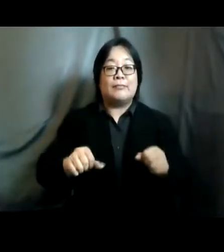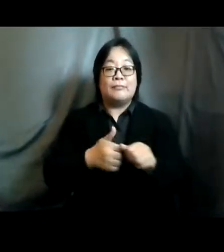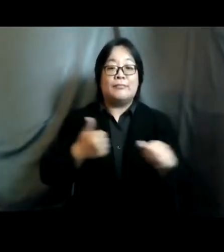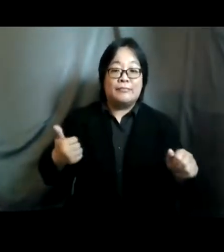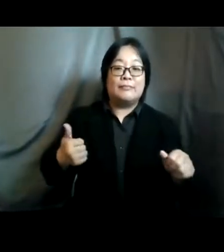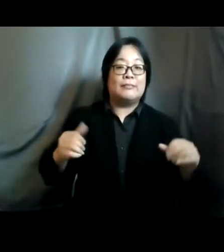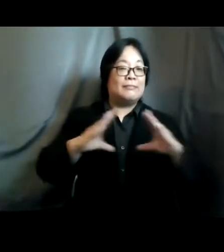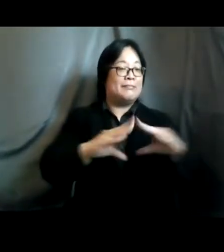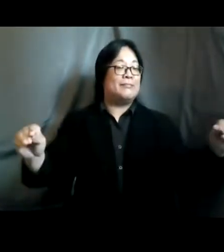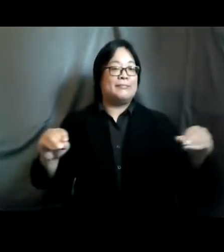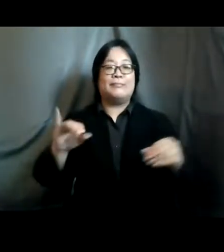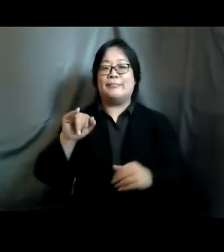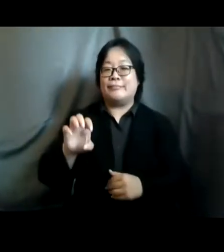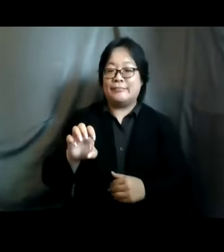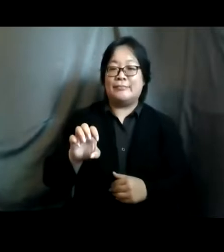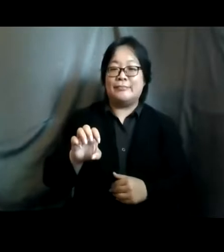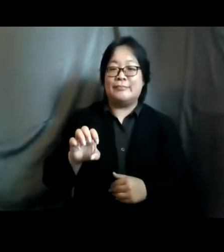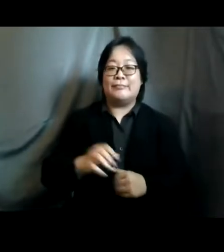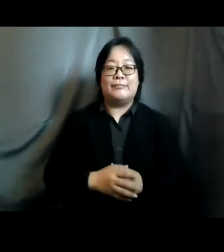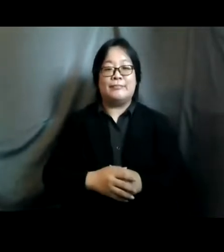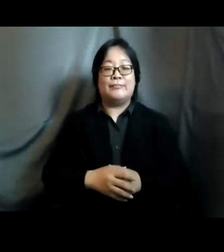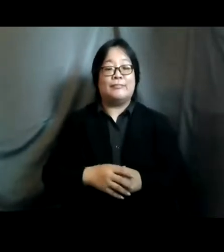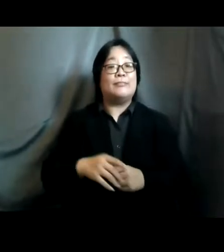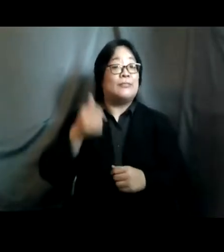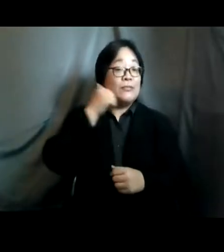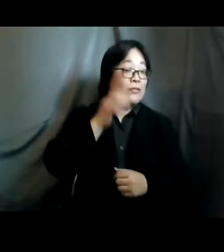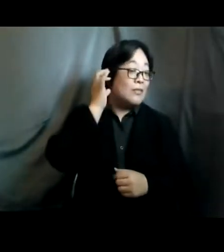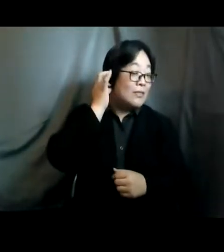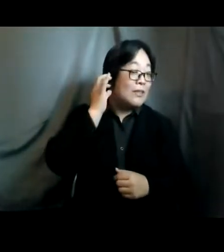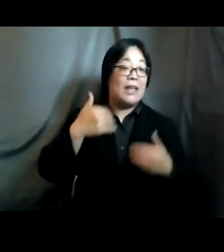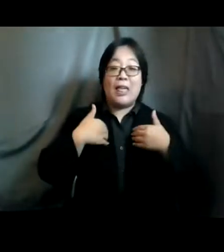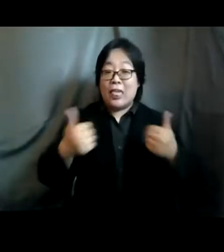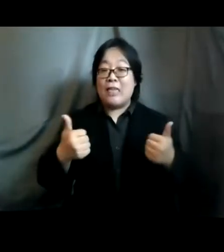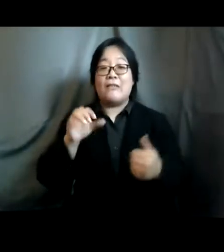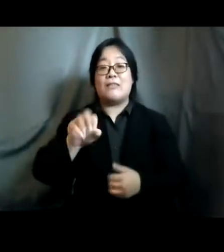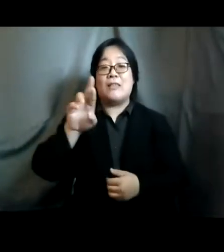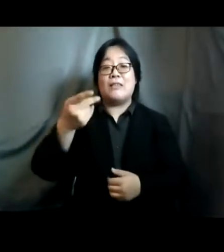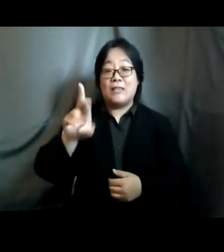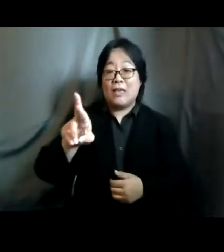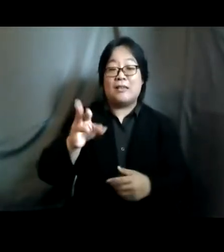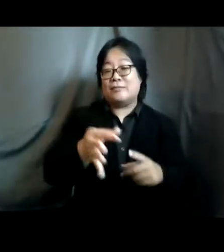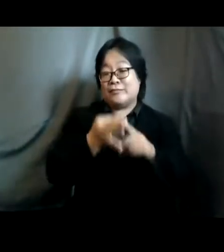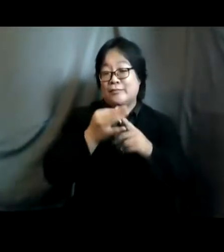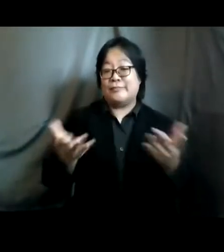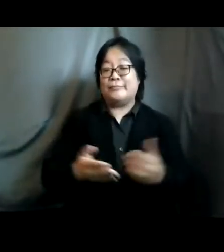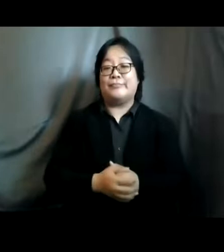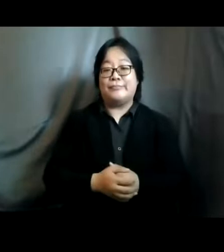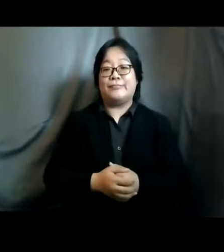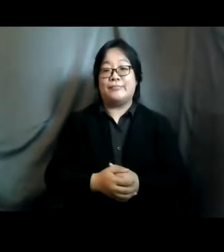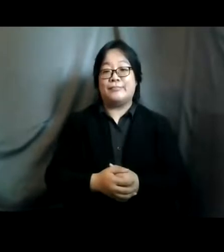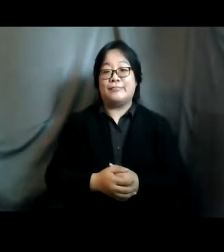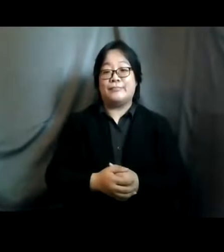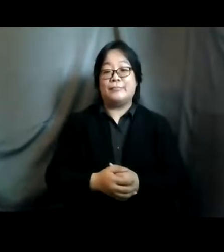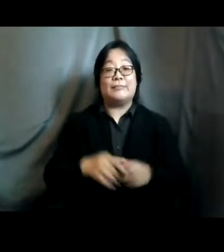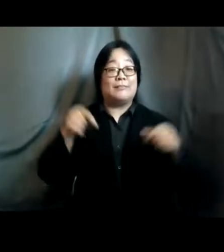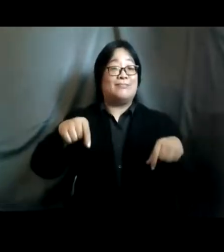issues that contribute around women and girls health and safety and sr hr in particular in the context of covet